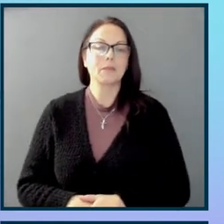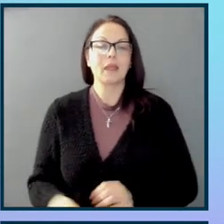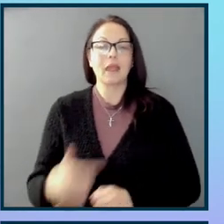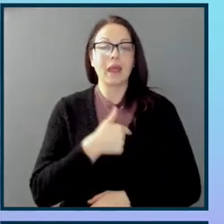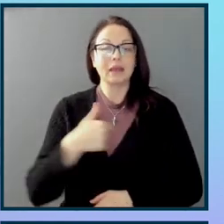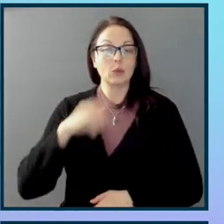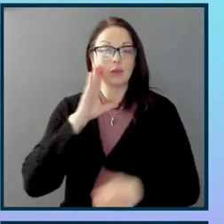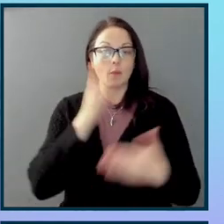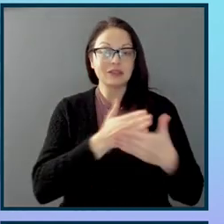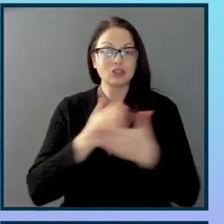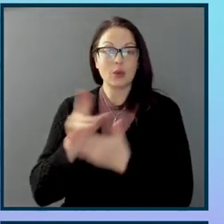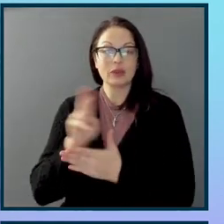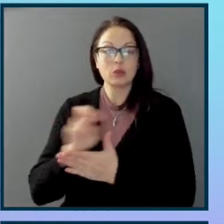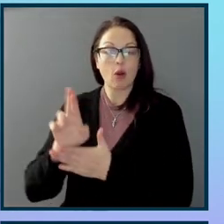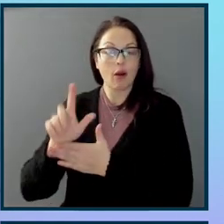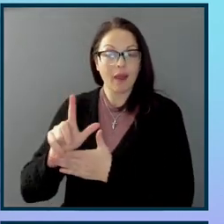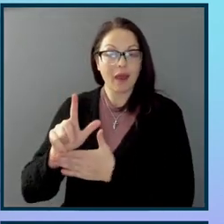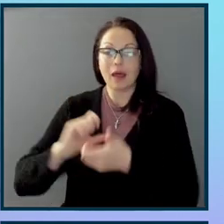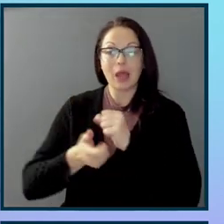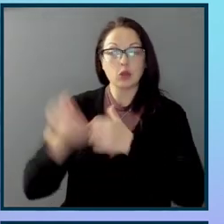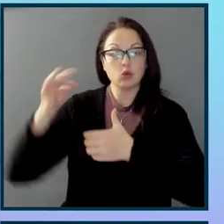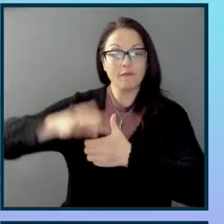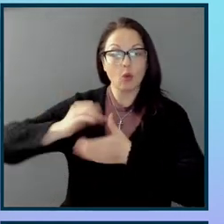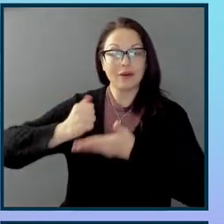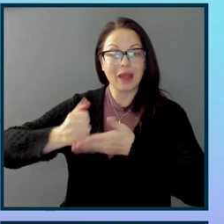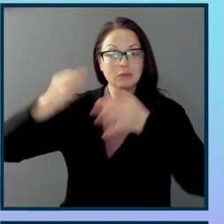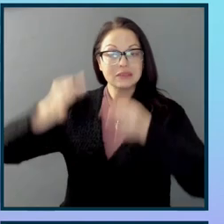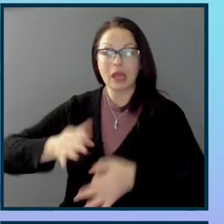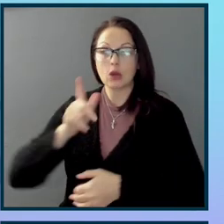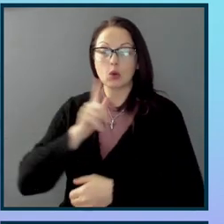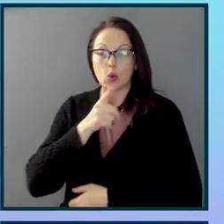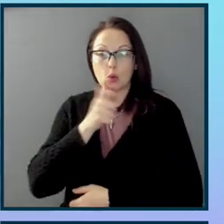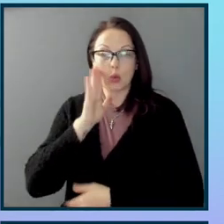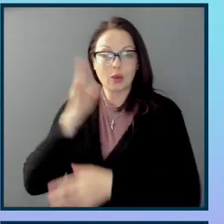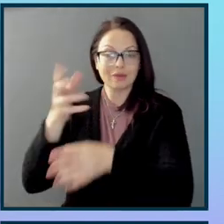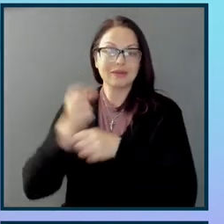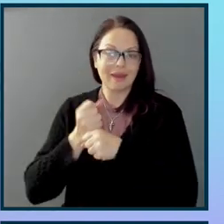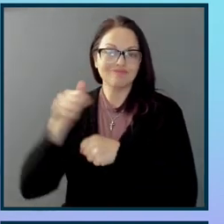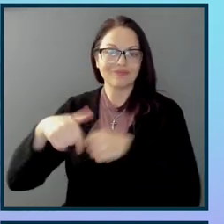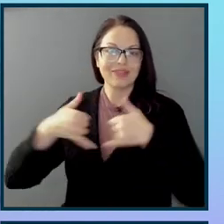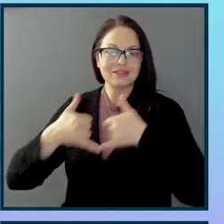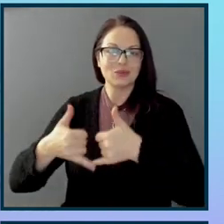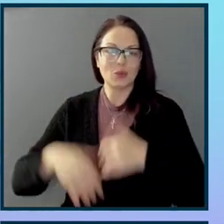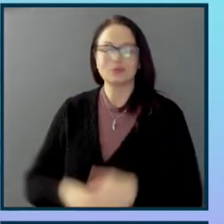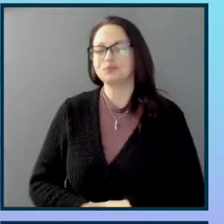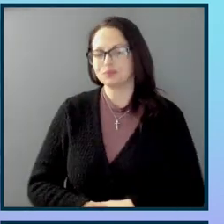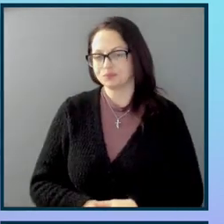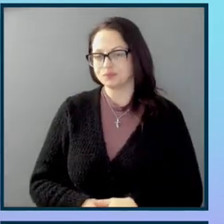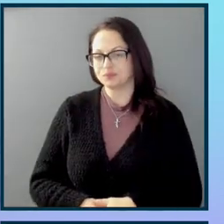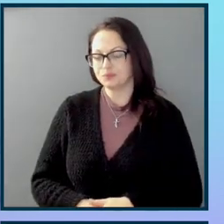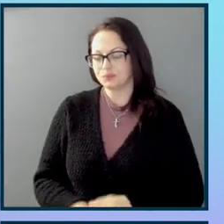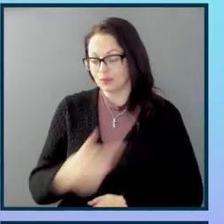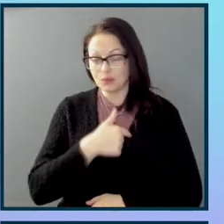URL where you can vote and help decide who receives this really awesome award. We have